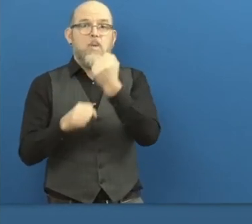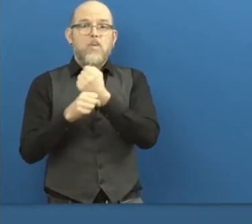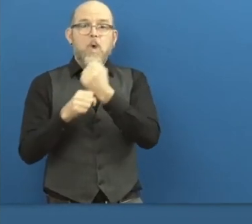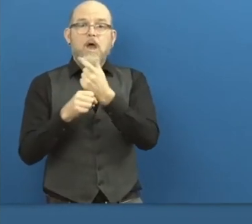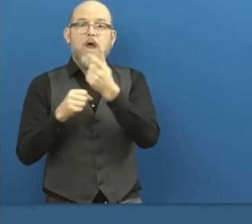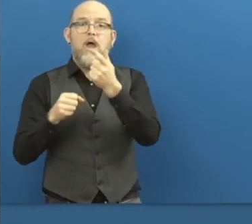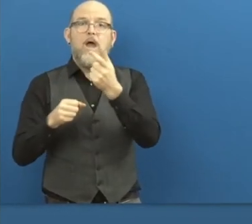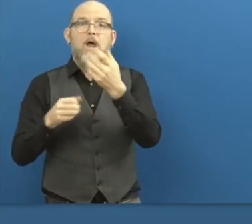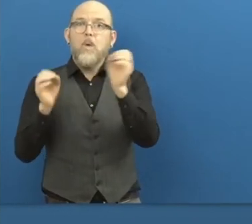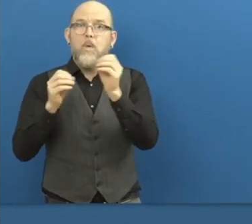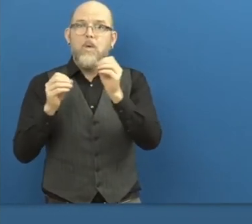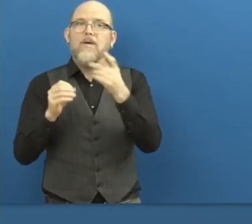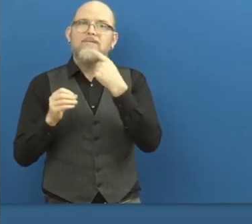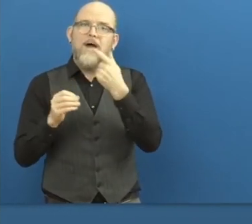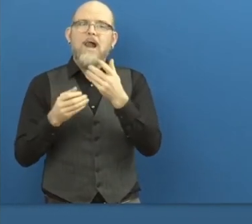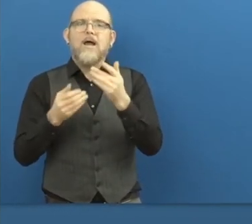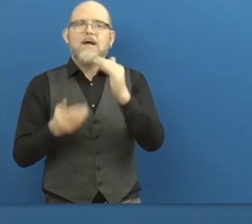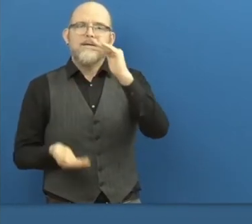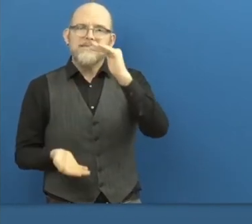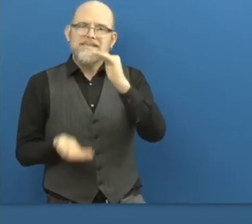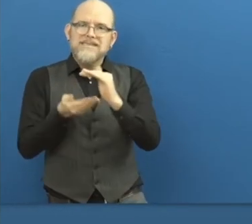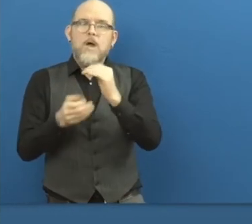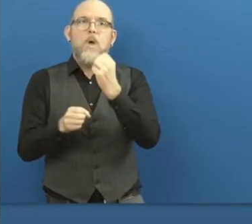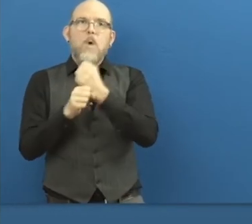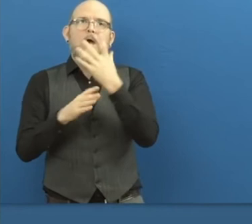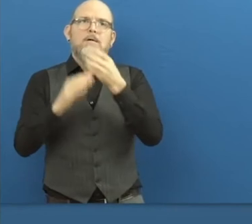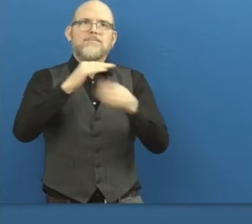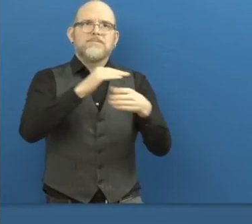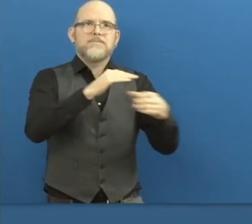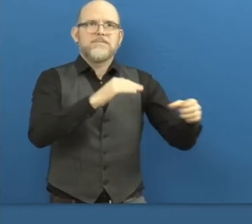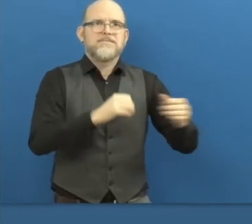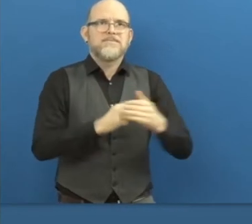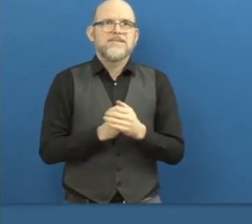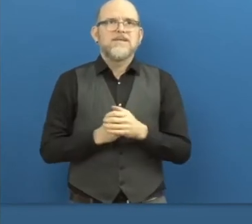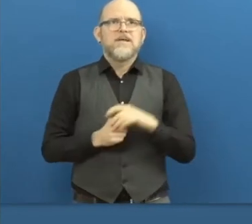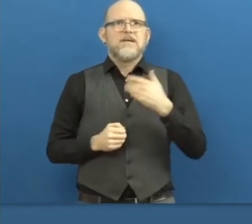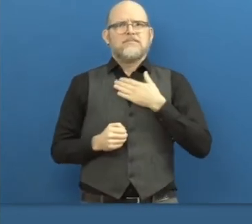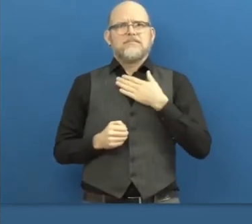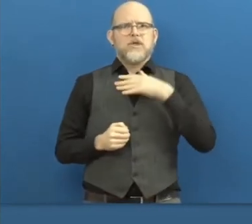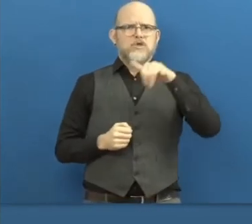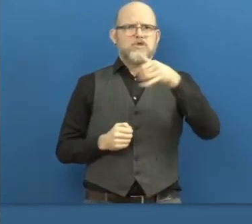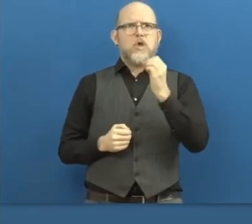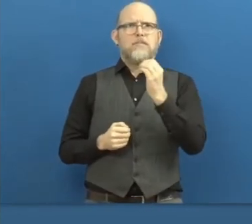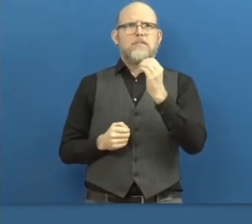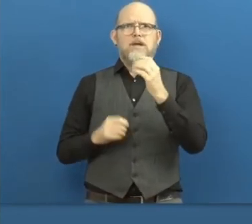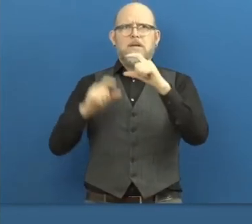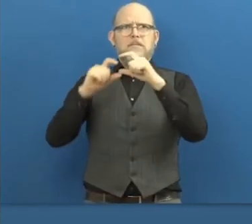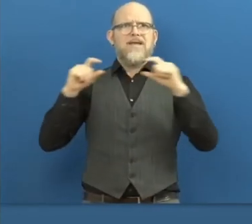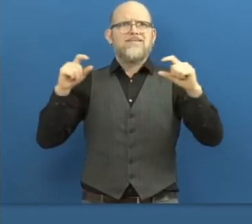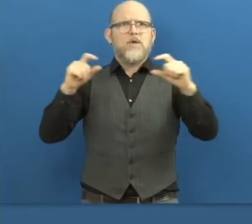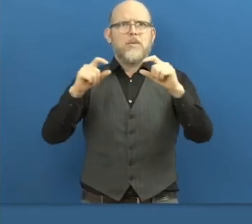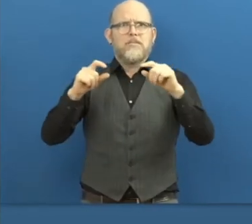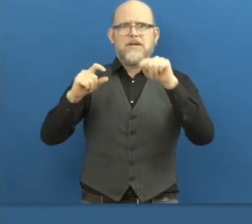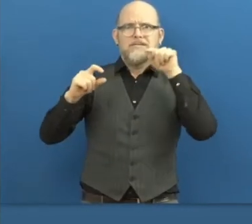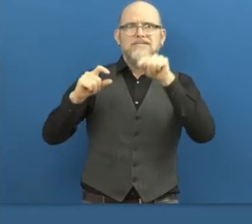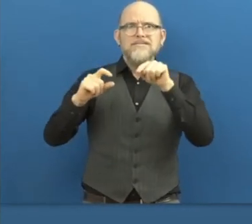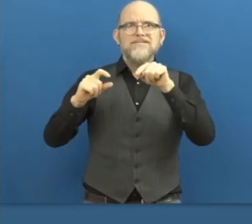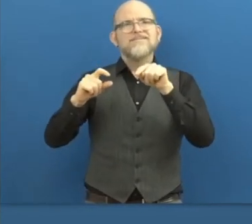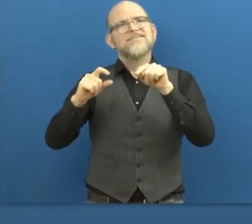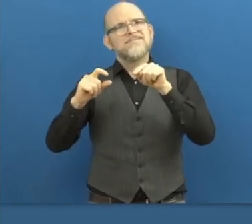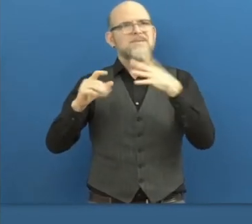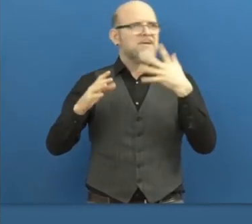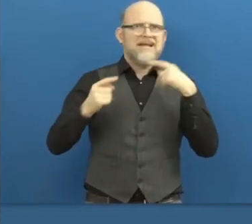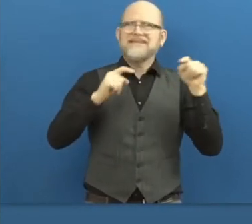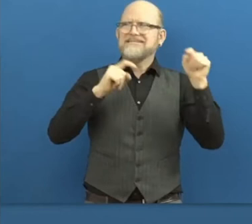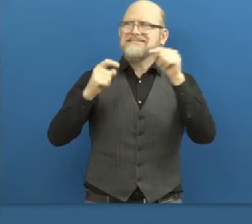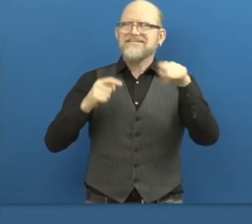more inclusive society. When we talk about the job board as such, this is the issue of today's conversation